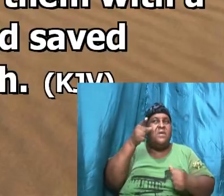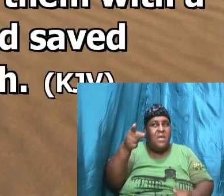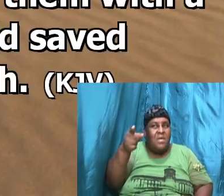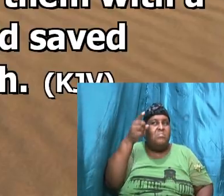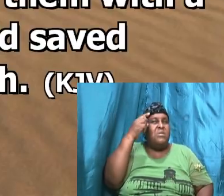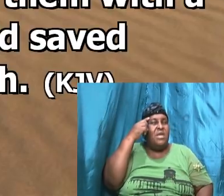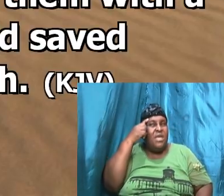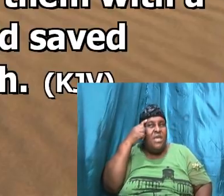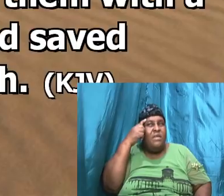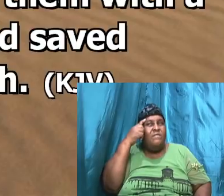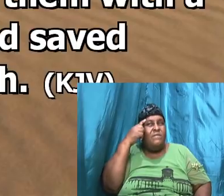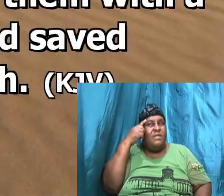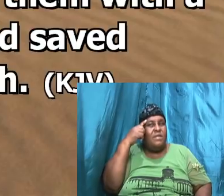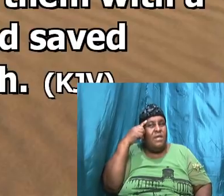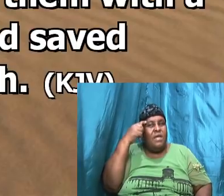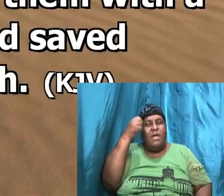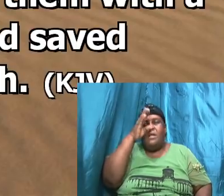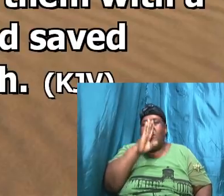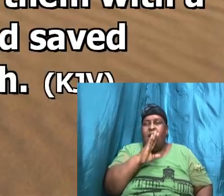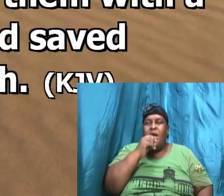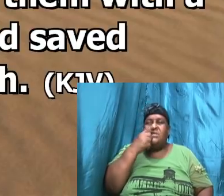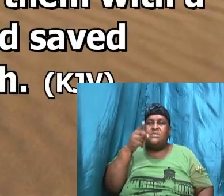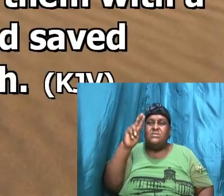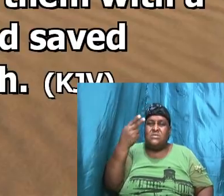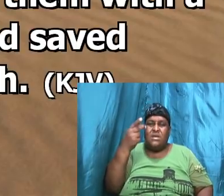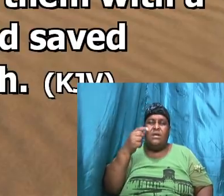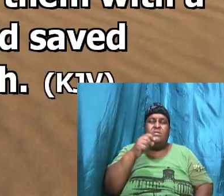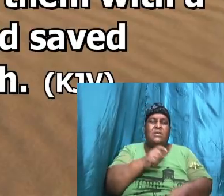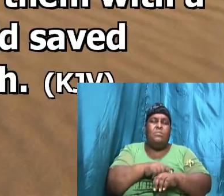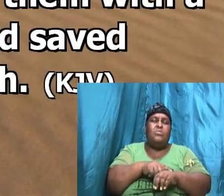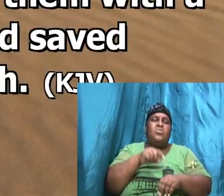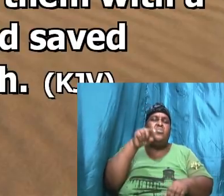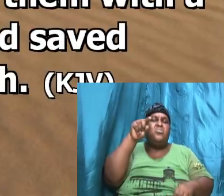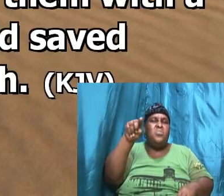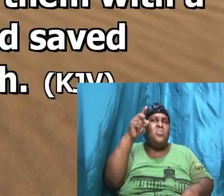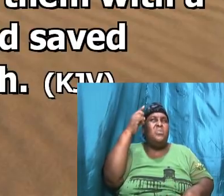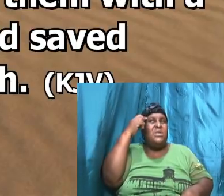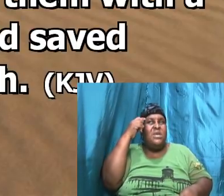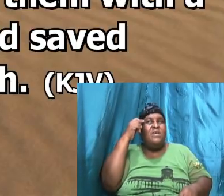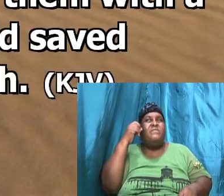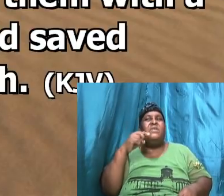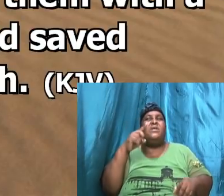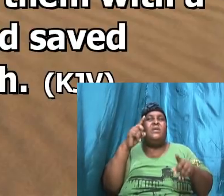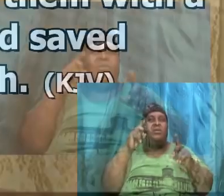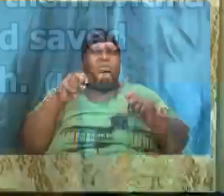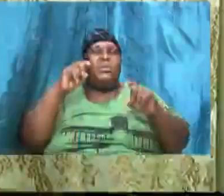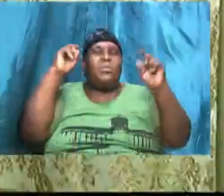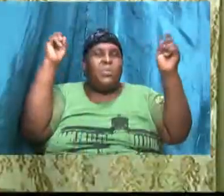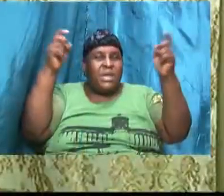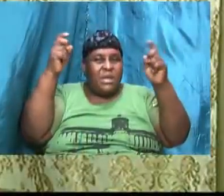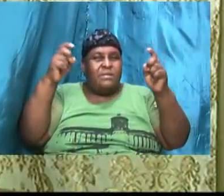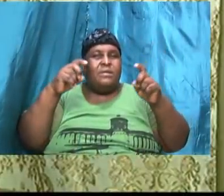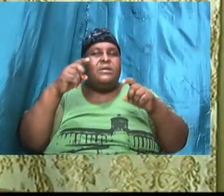said to him the second time go you shall deliver that city and David went